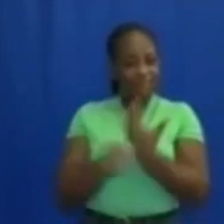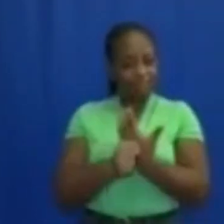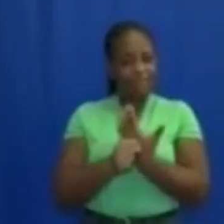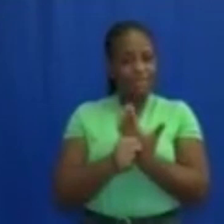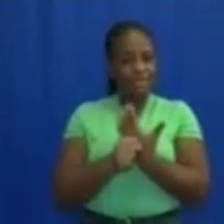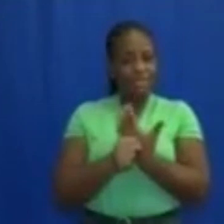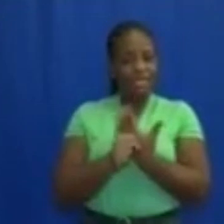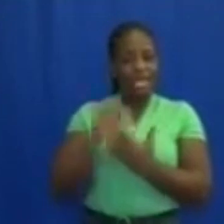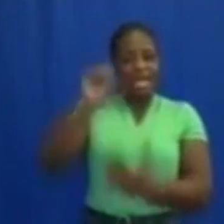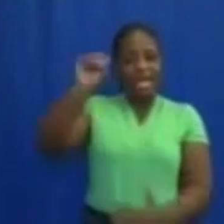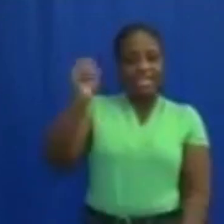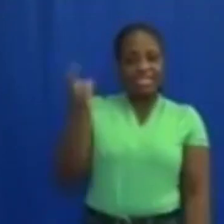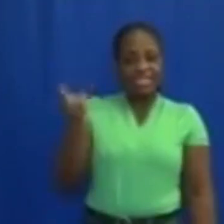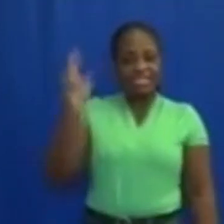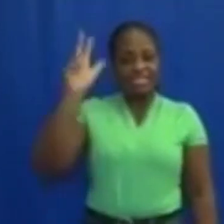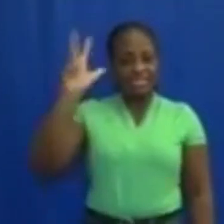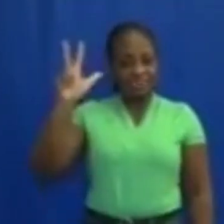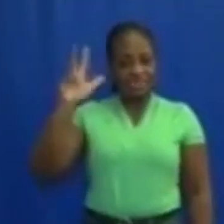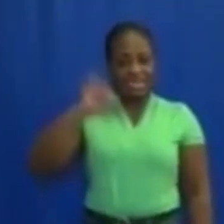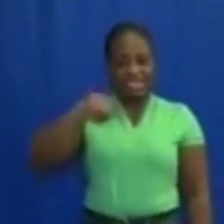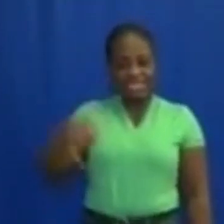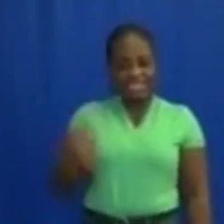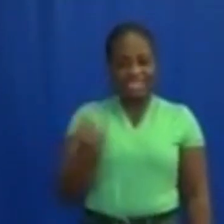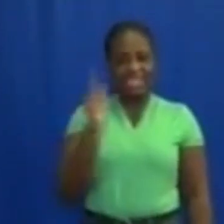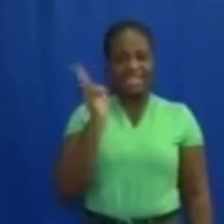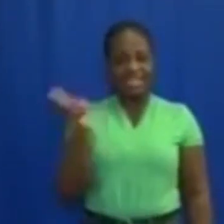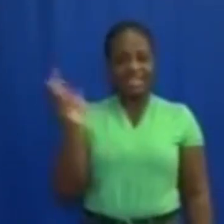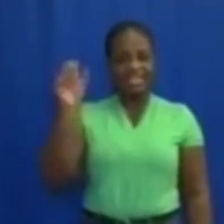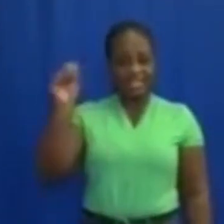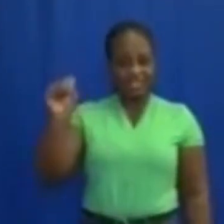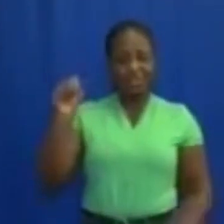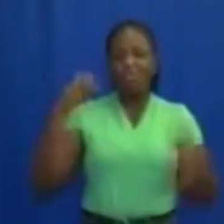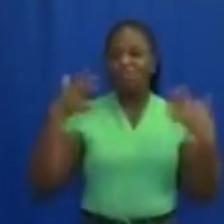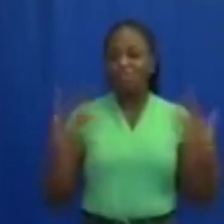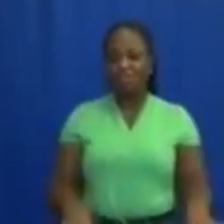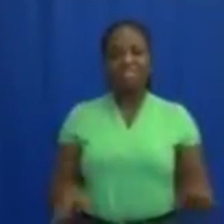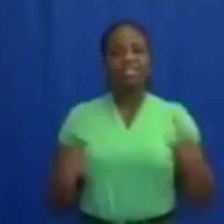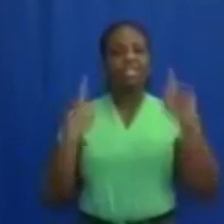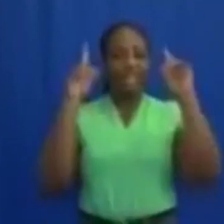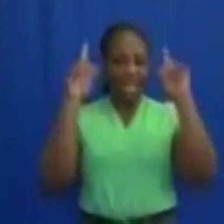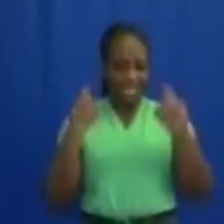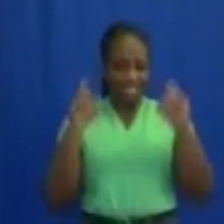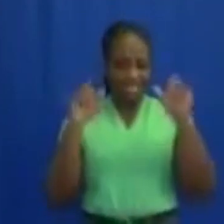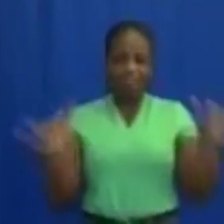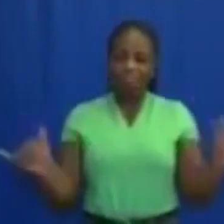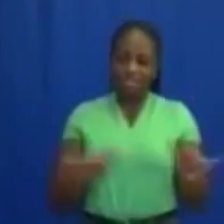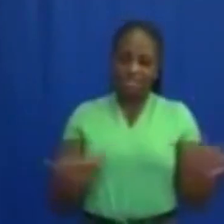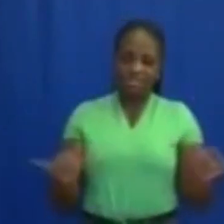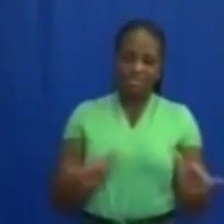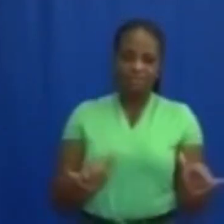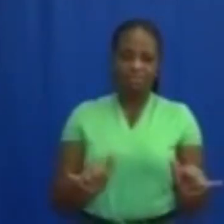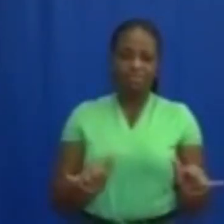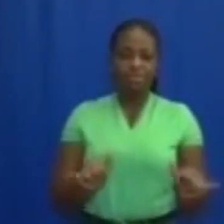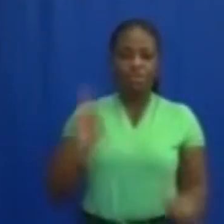SHS3 and JHS3 students would have finished their respective final examinations of WAX-E